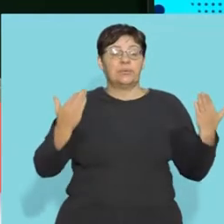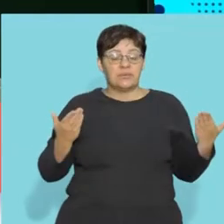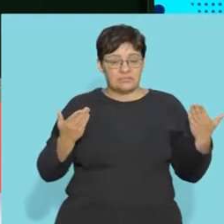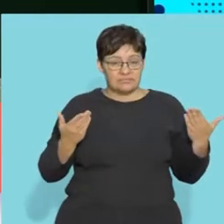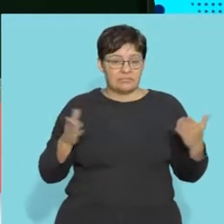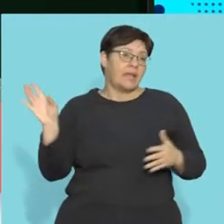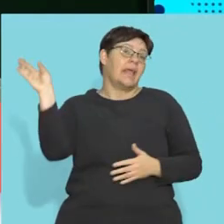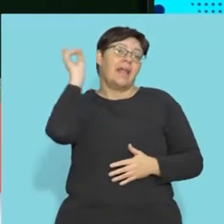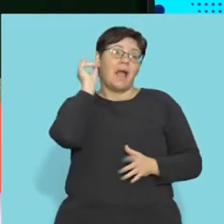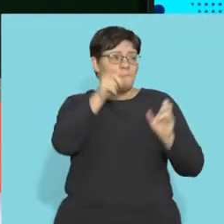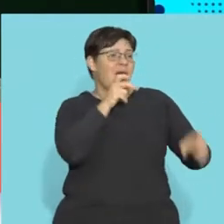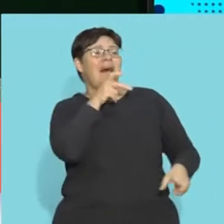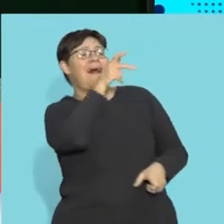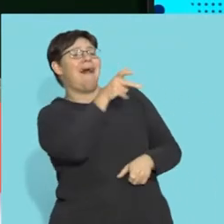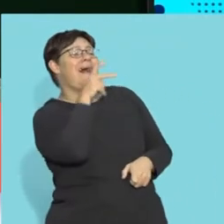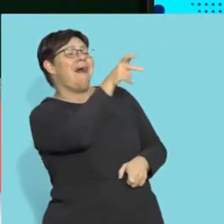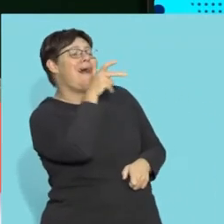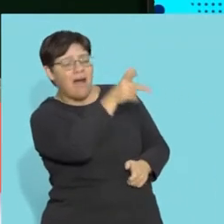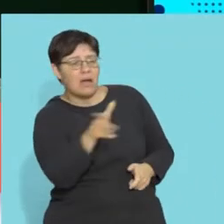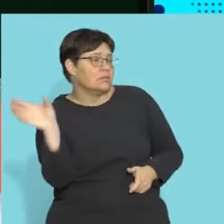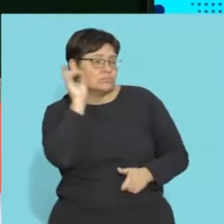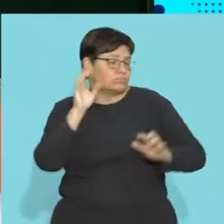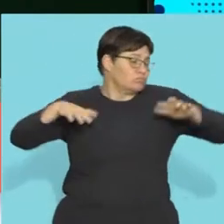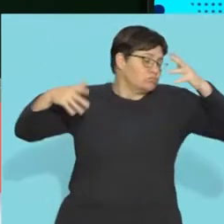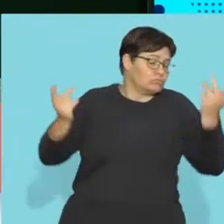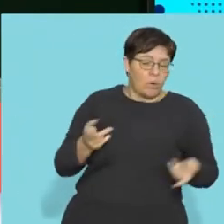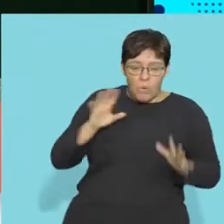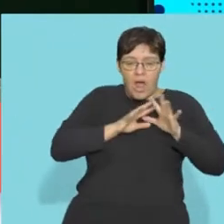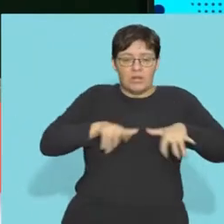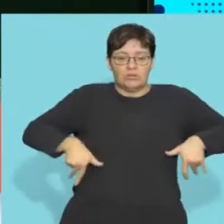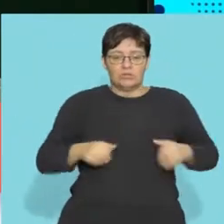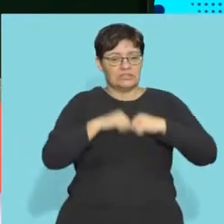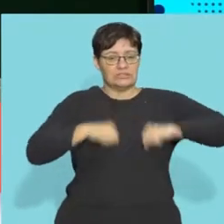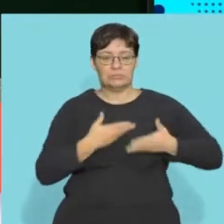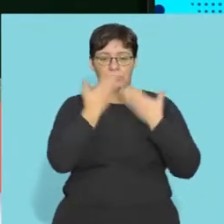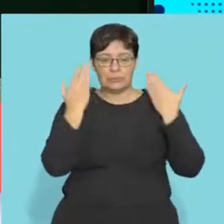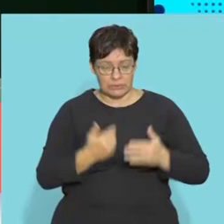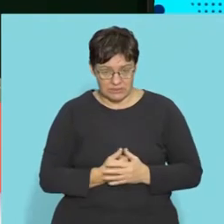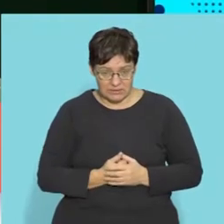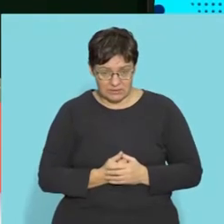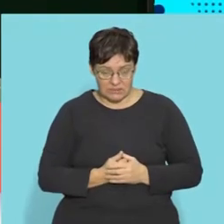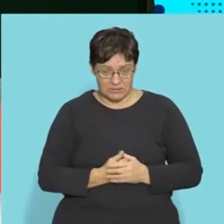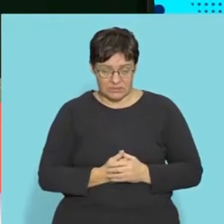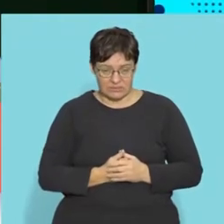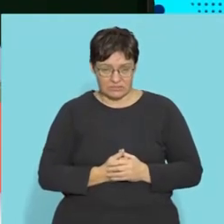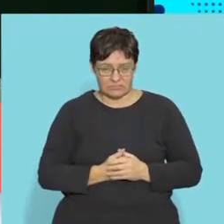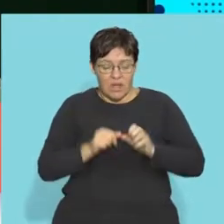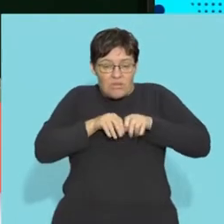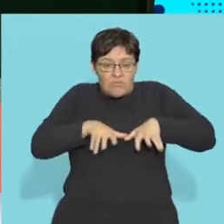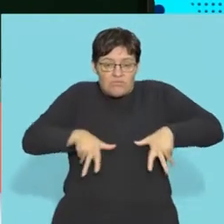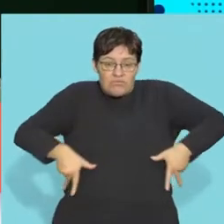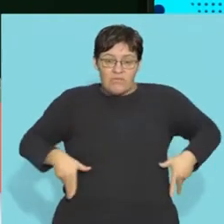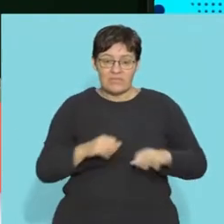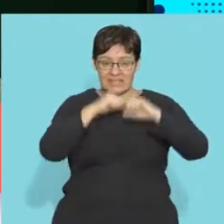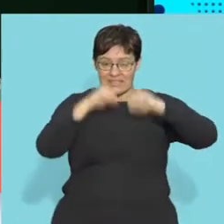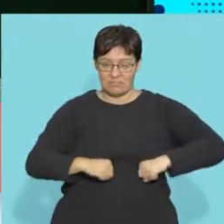You won't be able to hear the screams of the innocent bystanders having to see this mess on your foot. So can you see what the